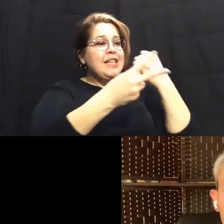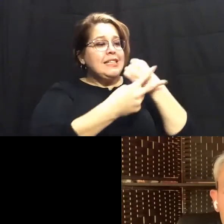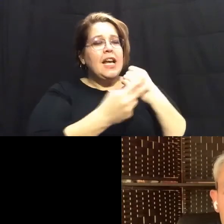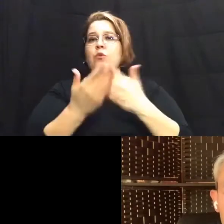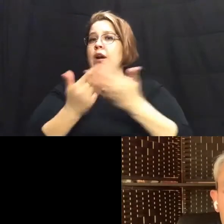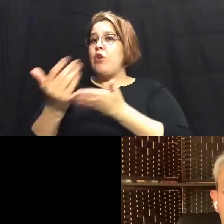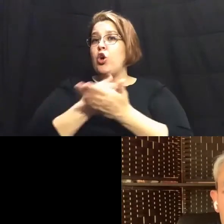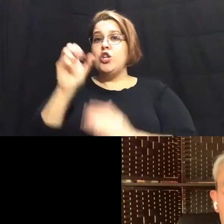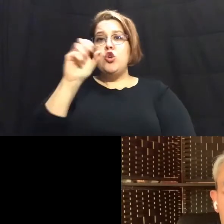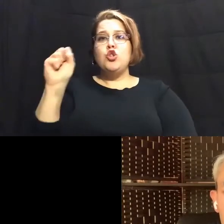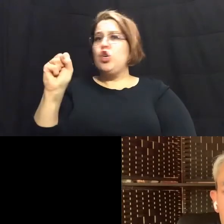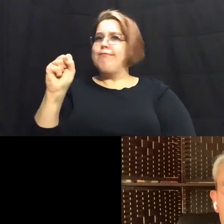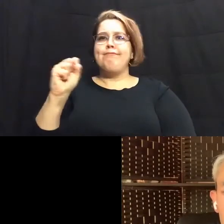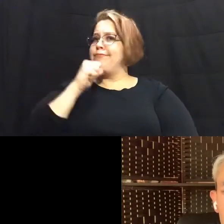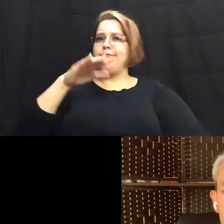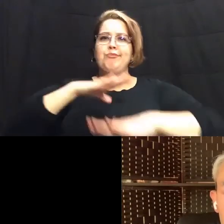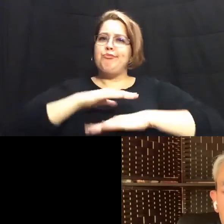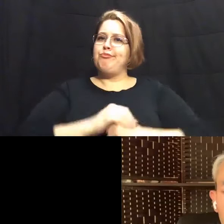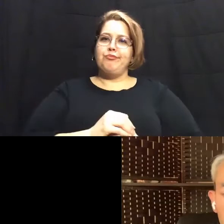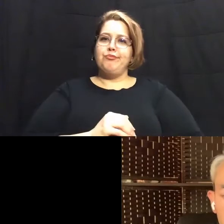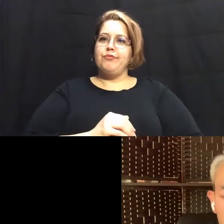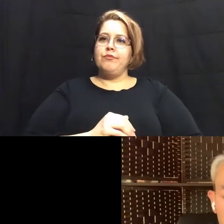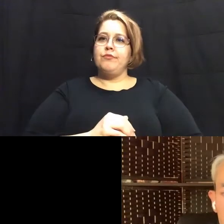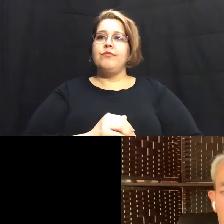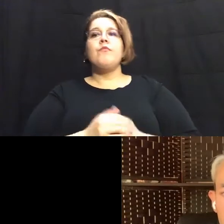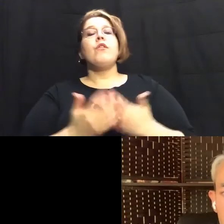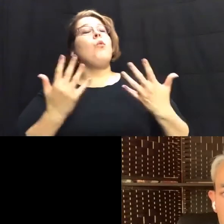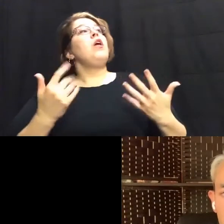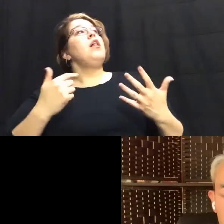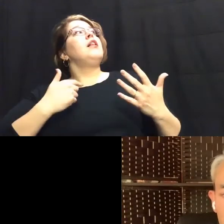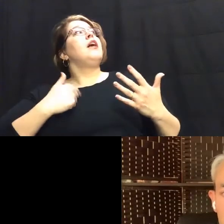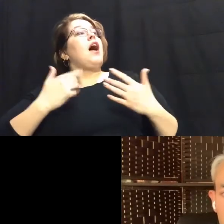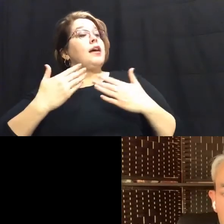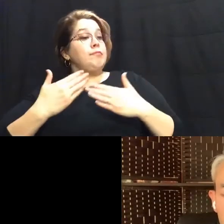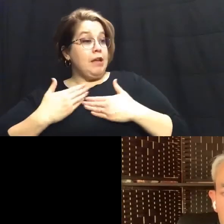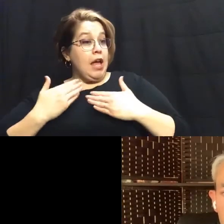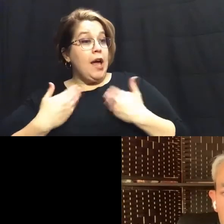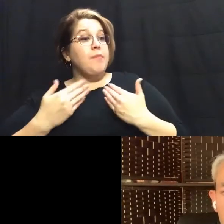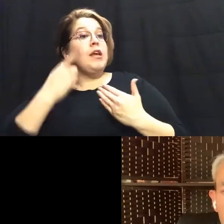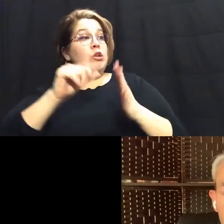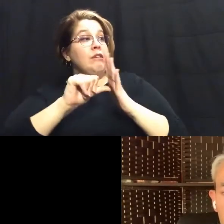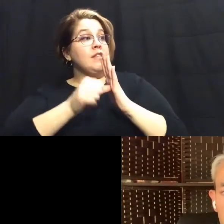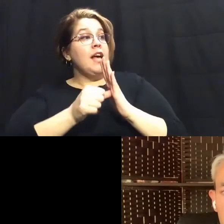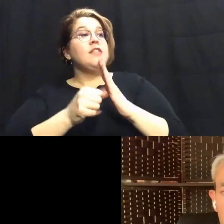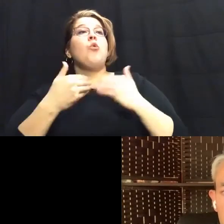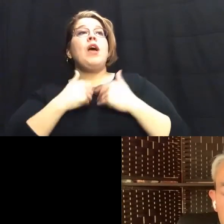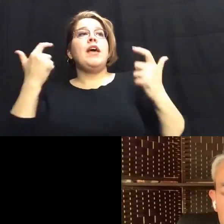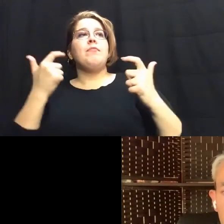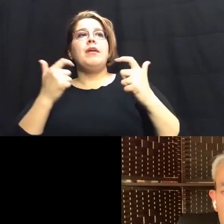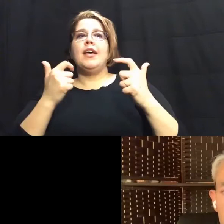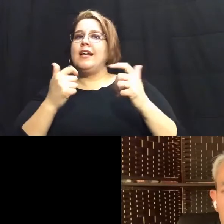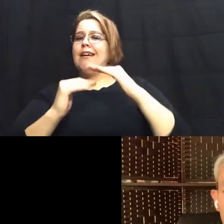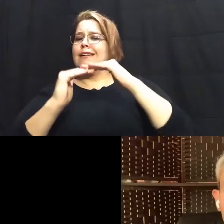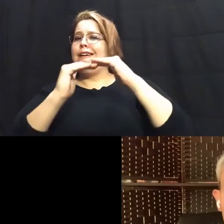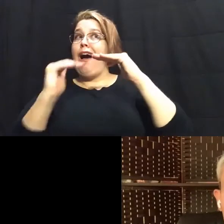security is not enough well i'm glad you you pointed out we have a tremendous underemployment challenge